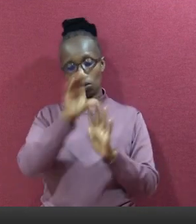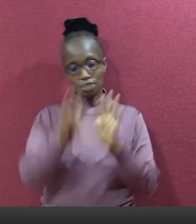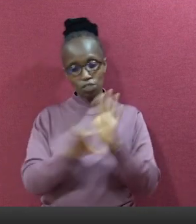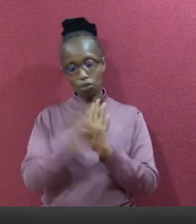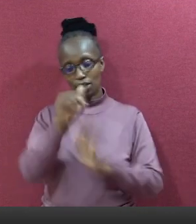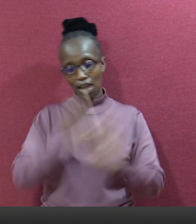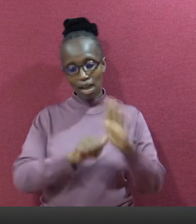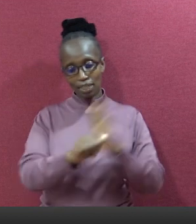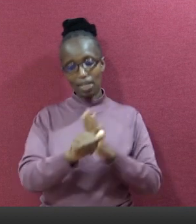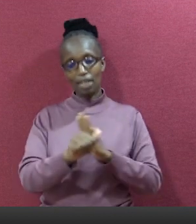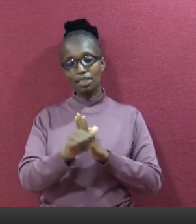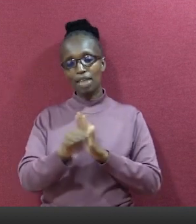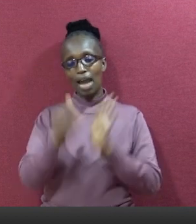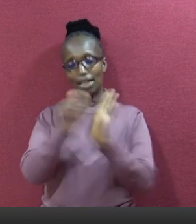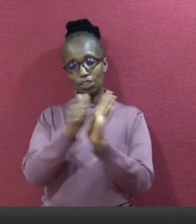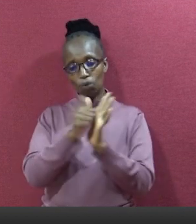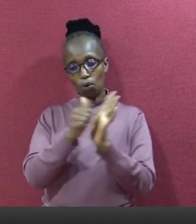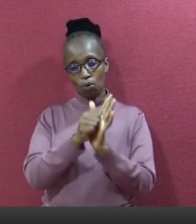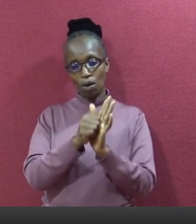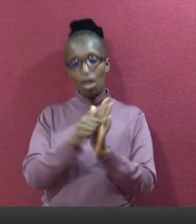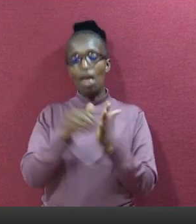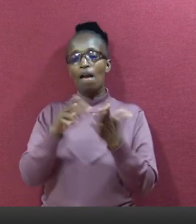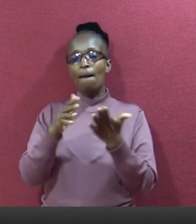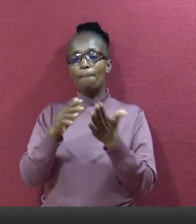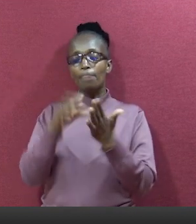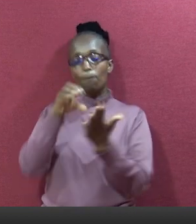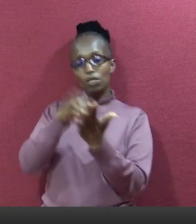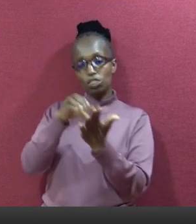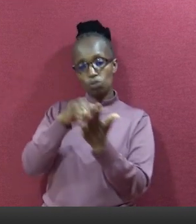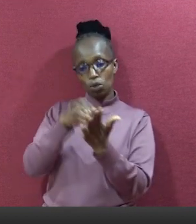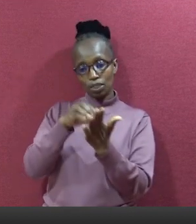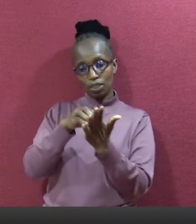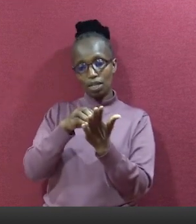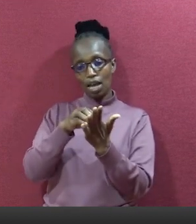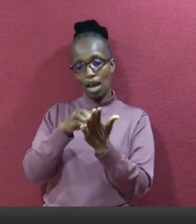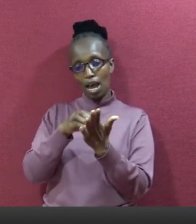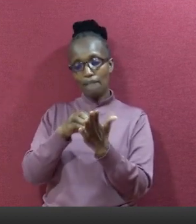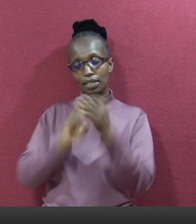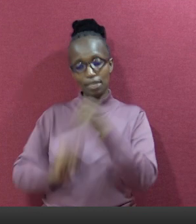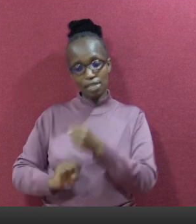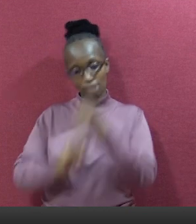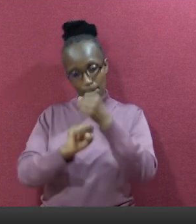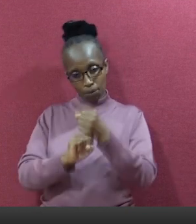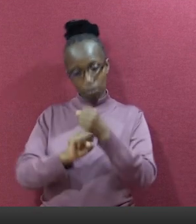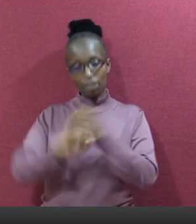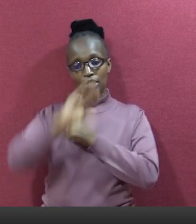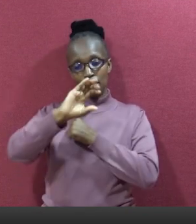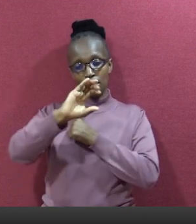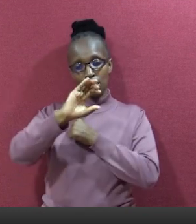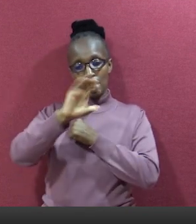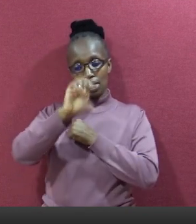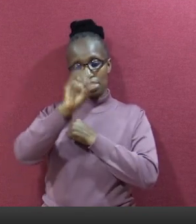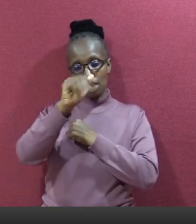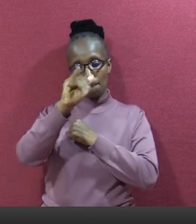article 236B of the constitution. The shoes that Honorable Sabina Cheke gave to Raila Ondinga. Mr. Speaker we are requesting for those